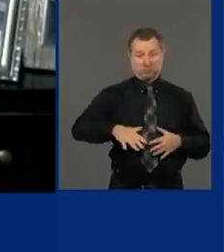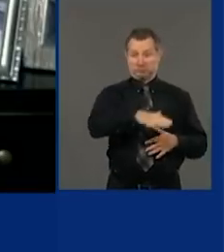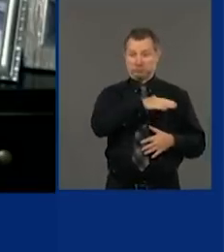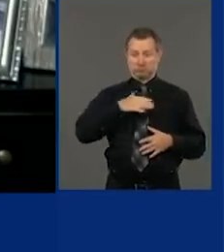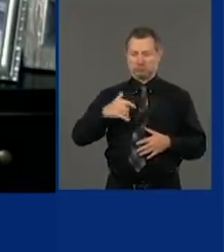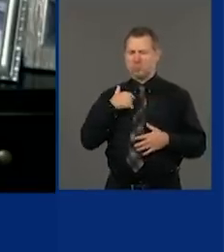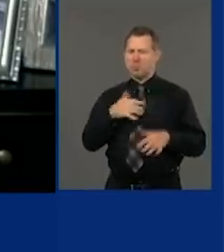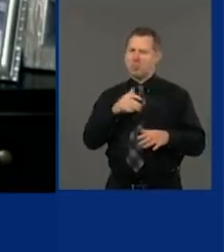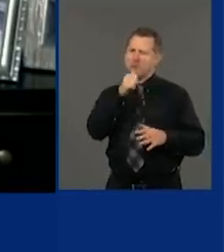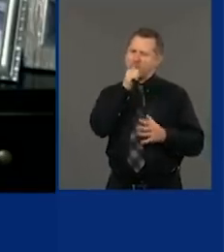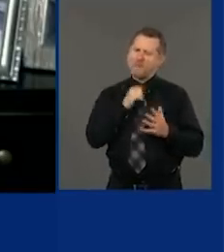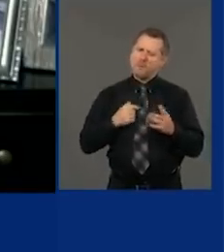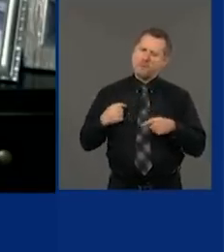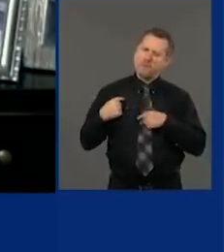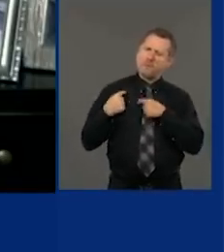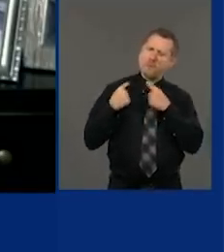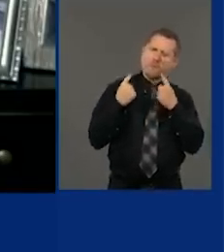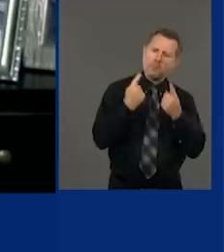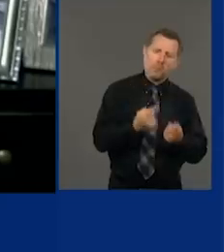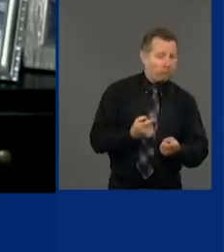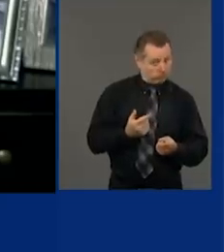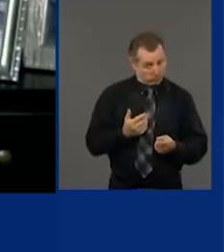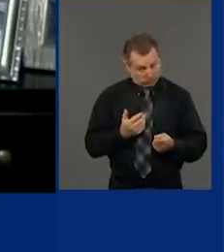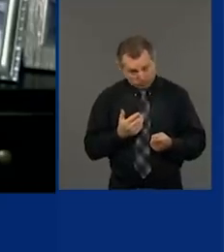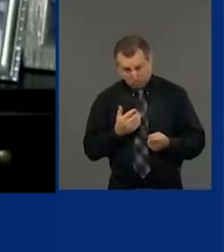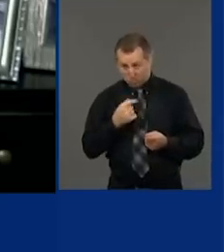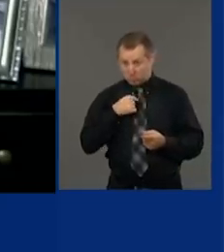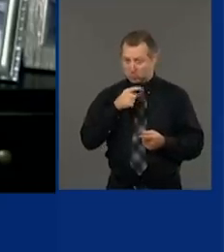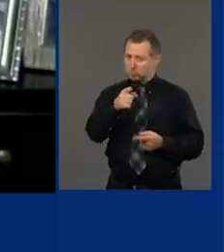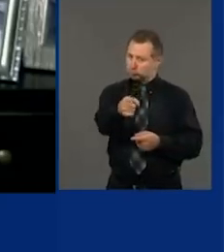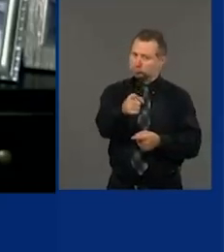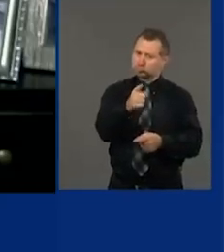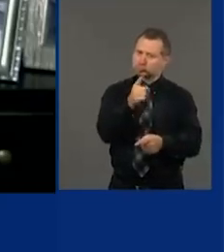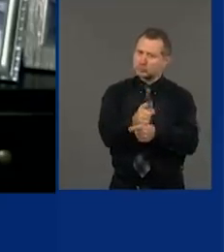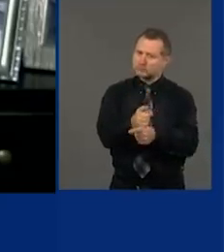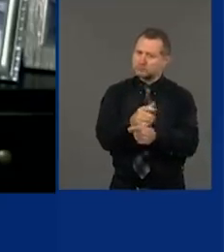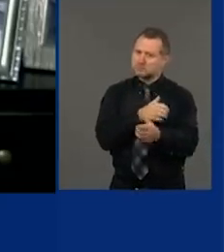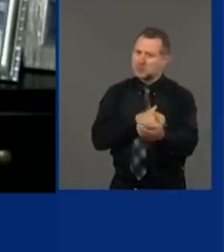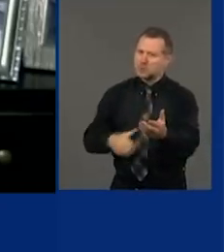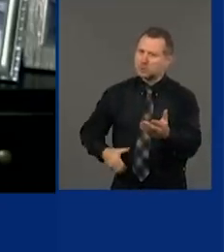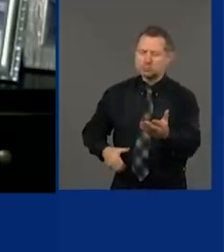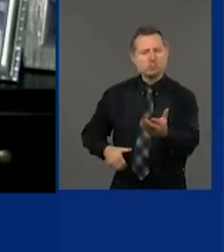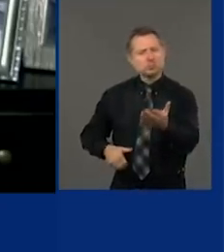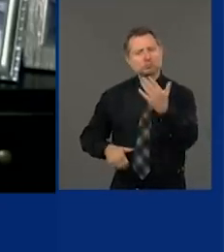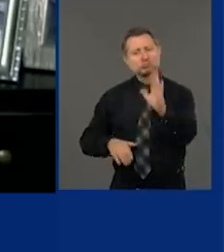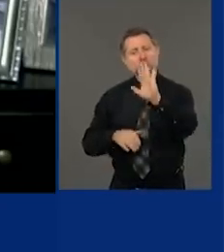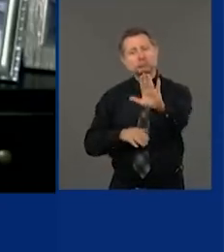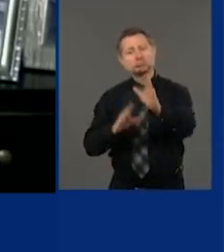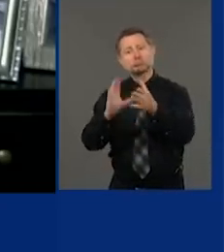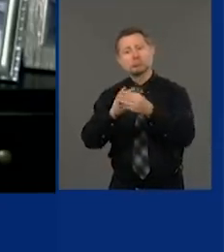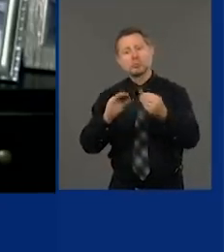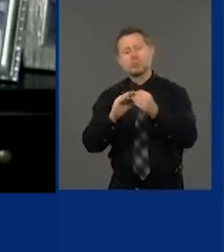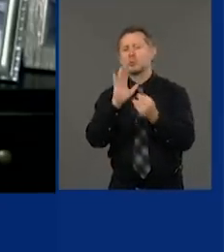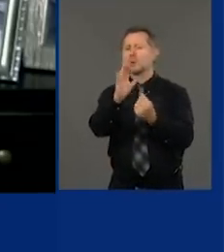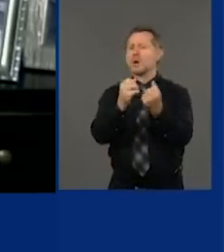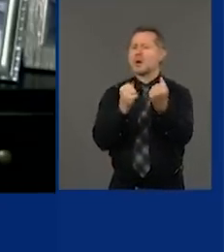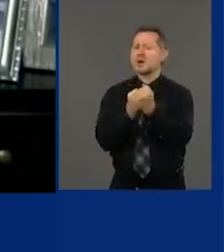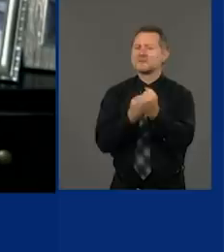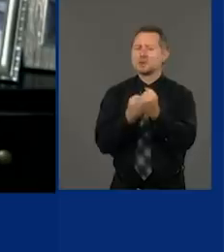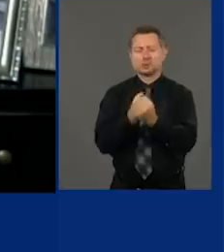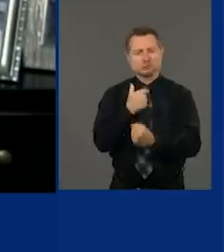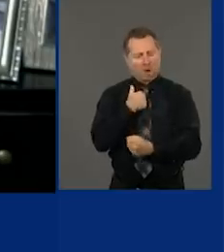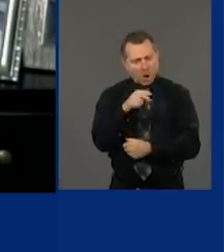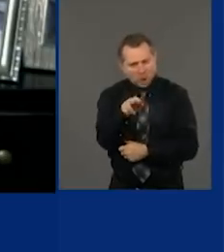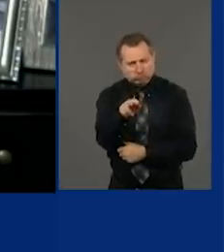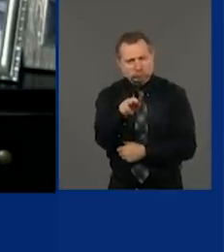that you are exactly right, Mayor, what you are saying and what you are advocating. You know, it's no longer a